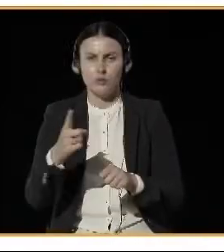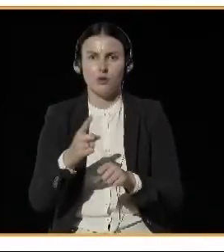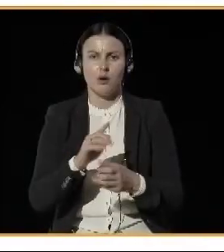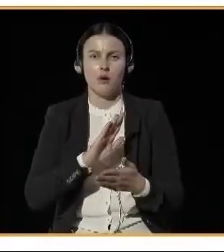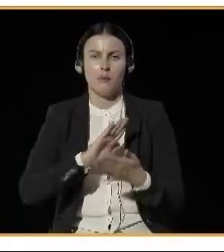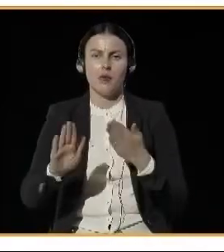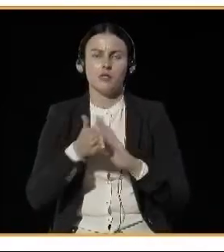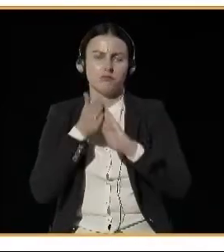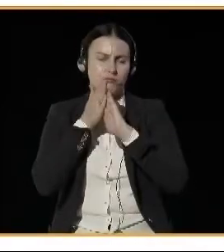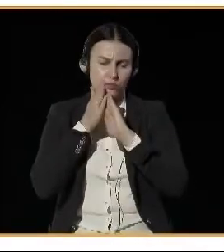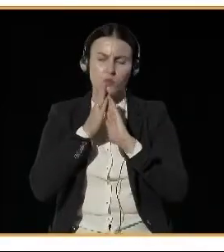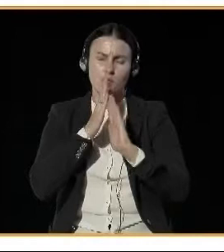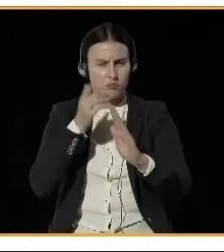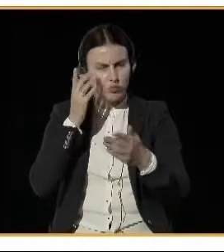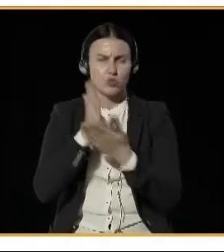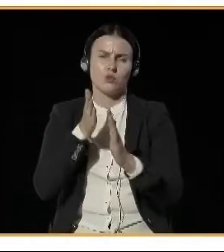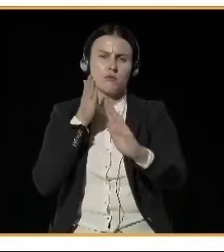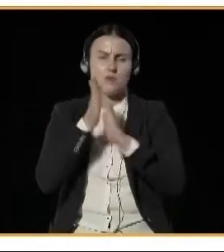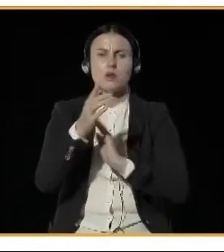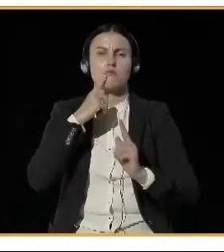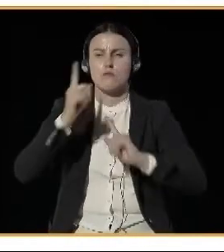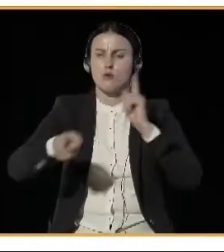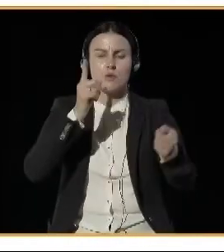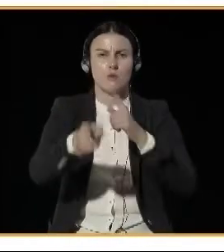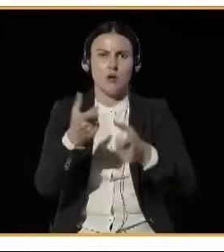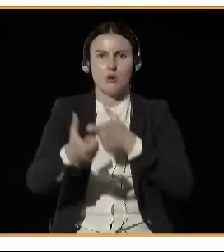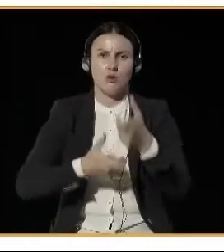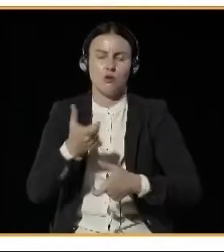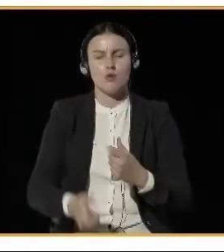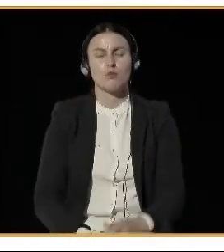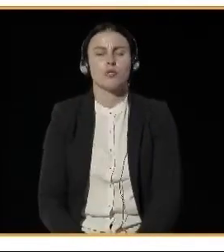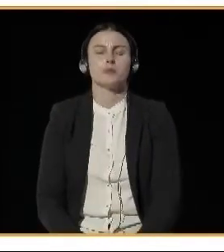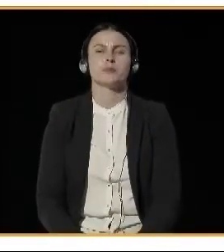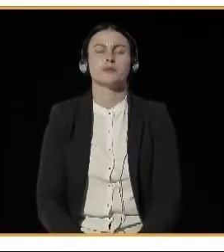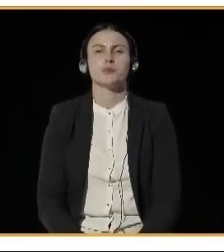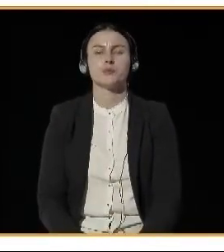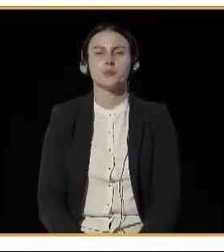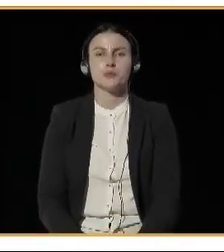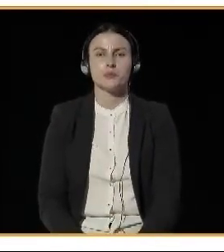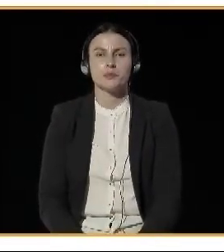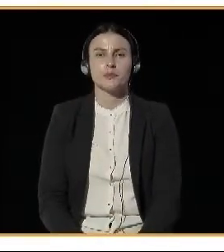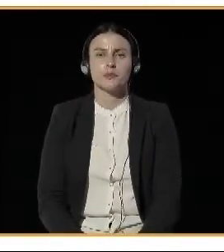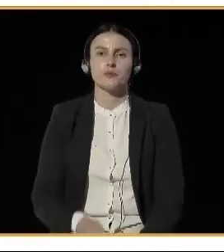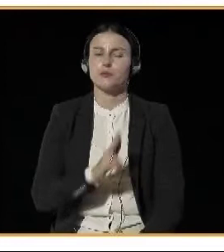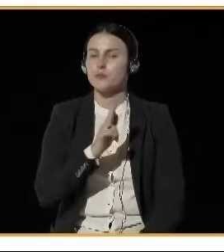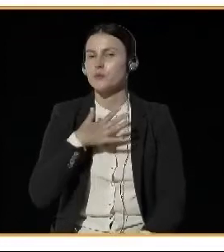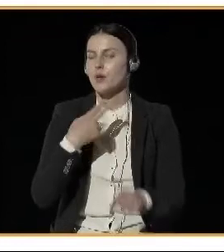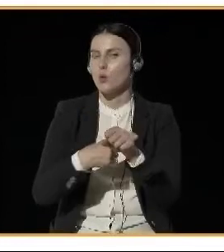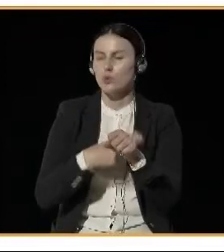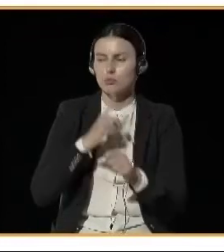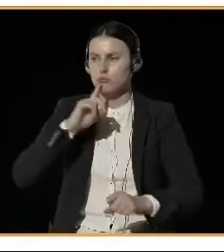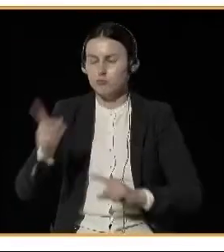members of the various offices what to do without